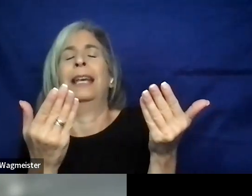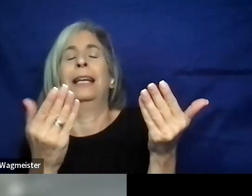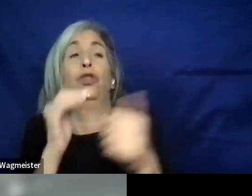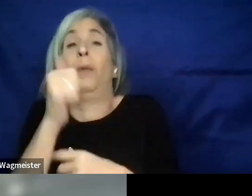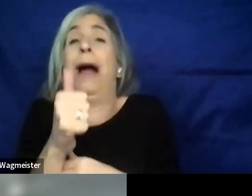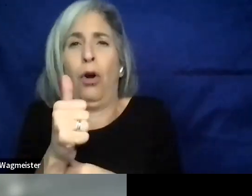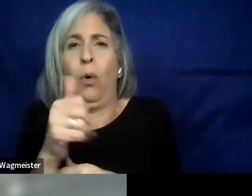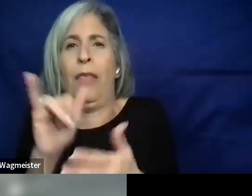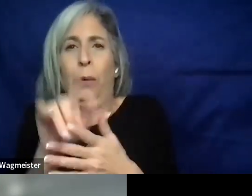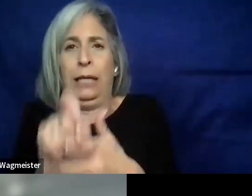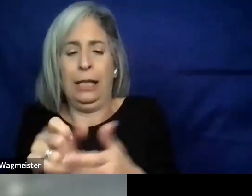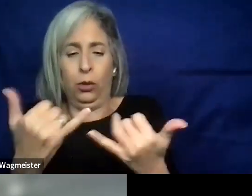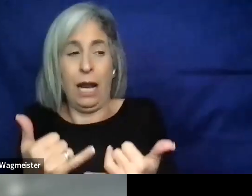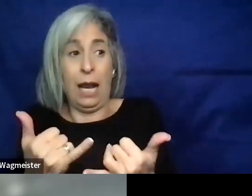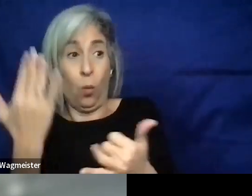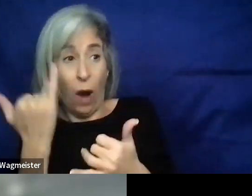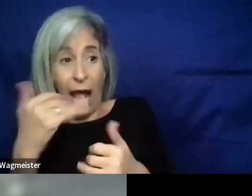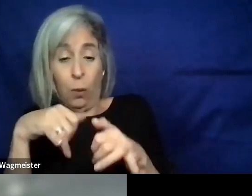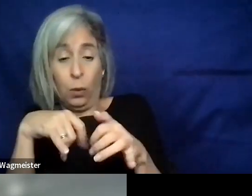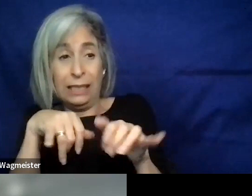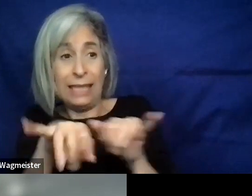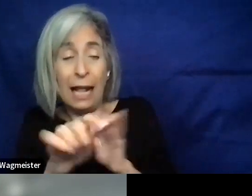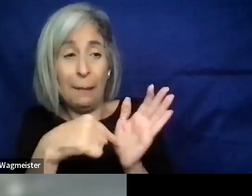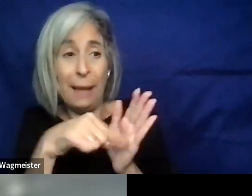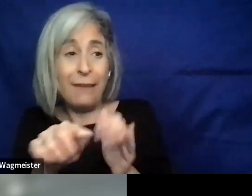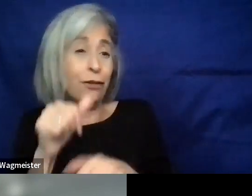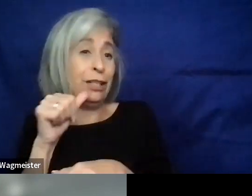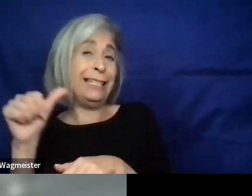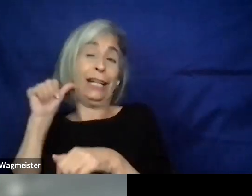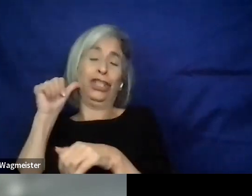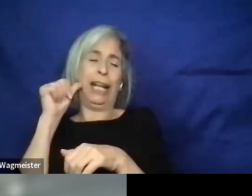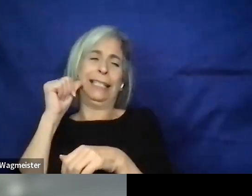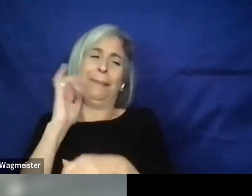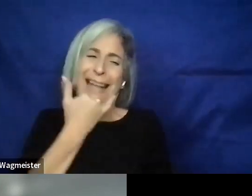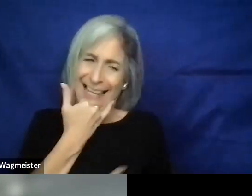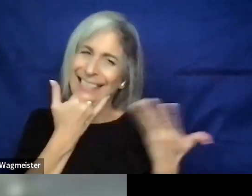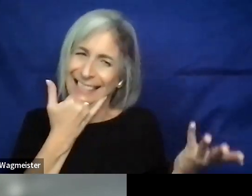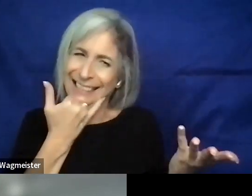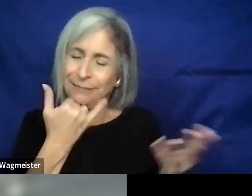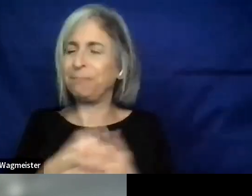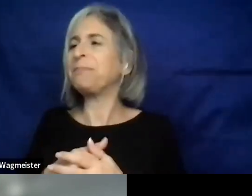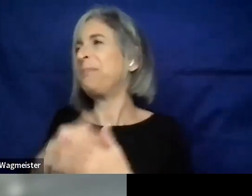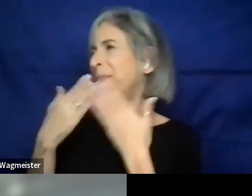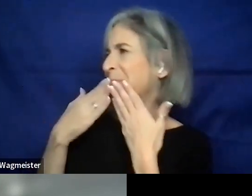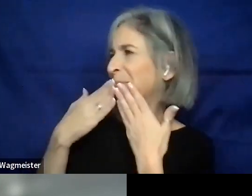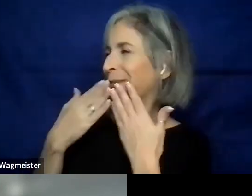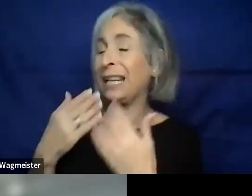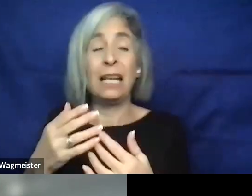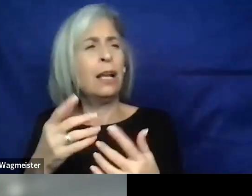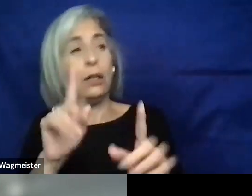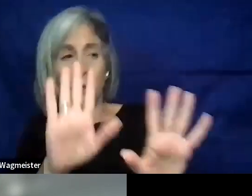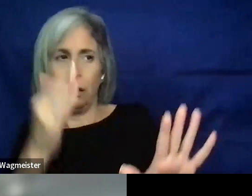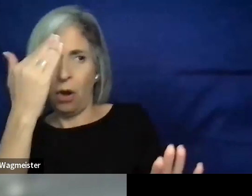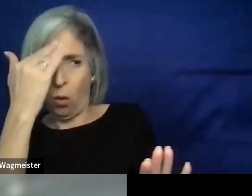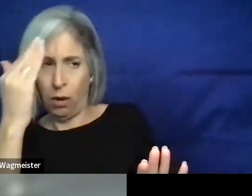we are still paying for yesterday's mistakes or choices. But I think the other big piece that we need to be mindful of is, is that a lot of